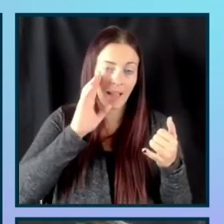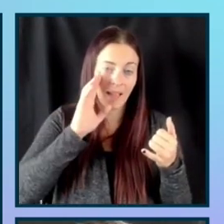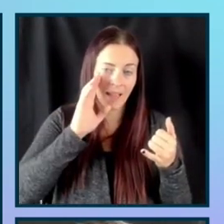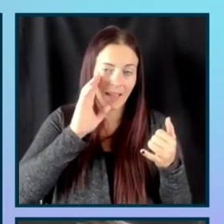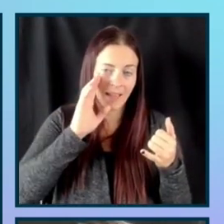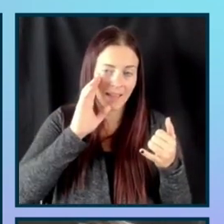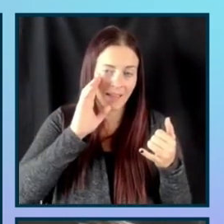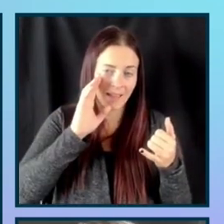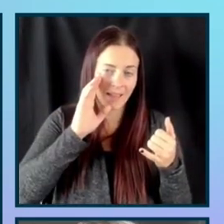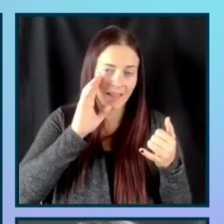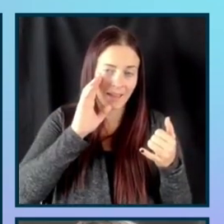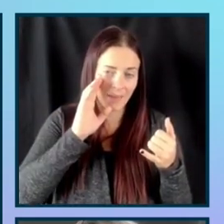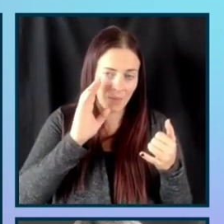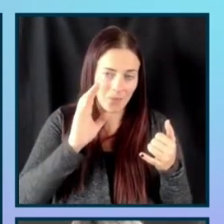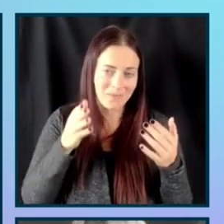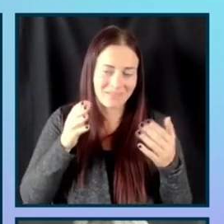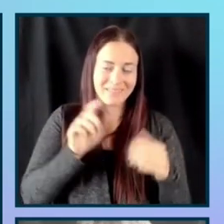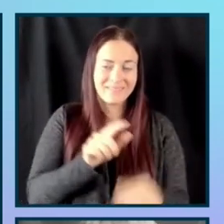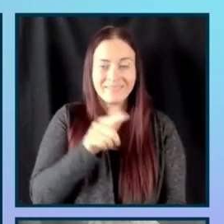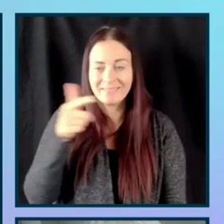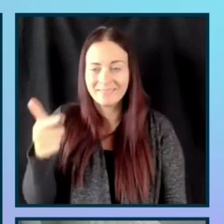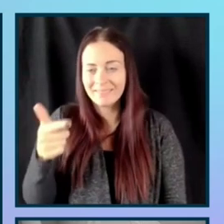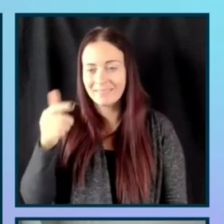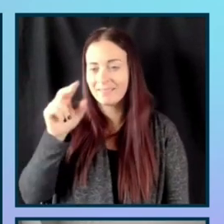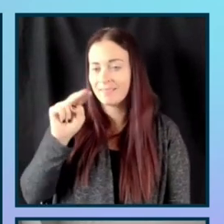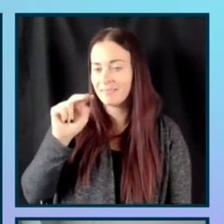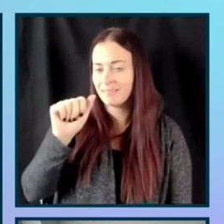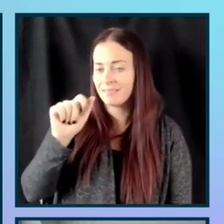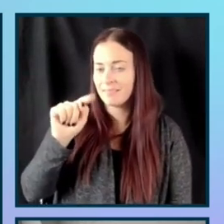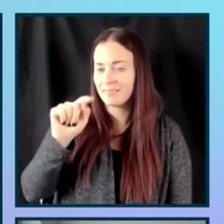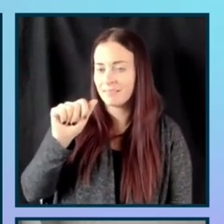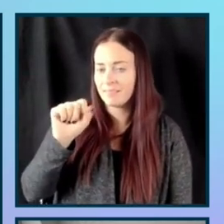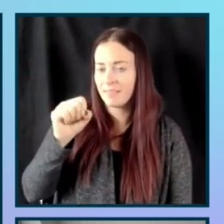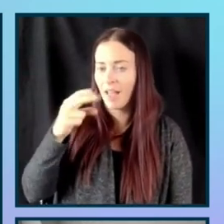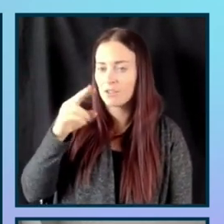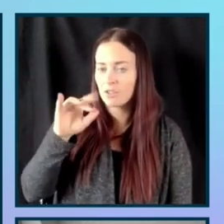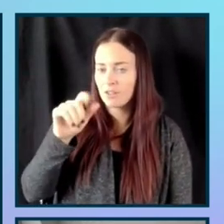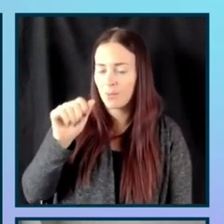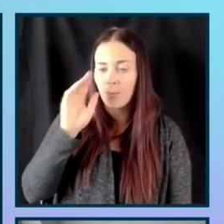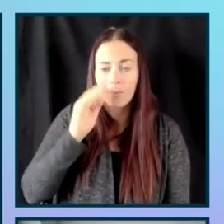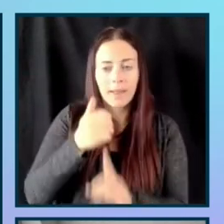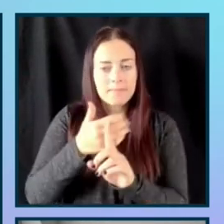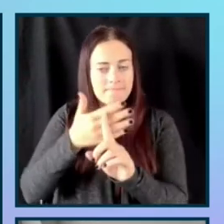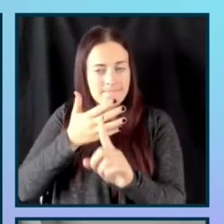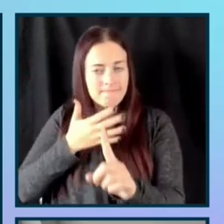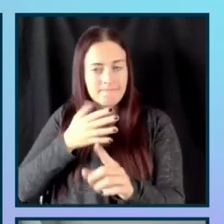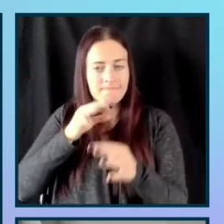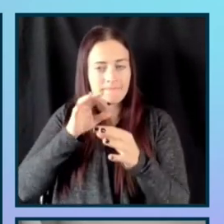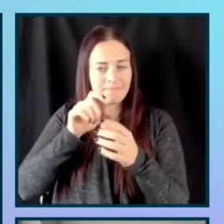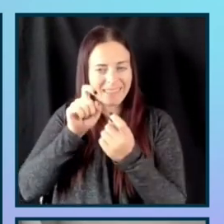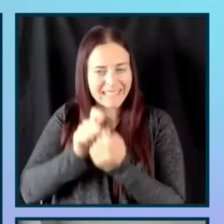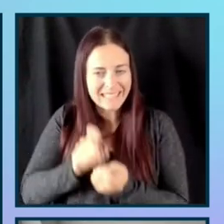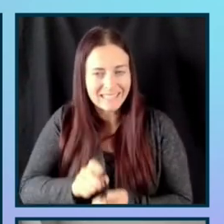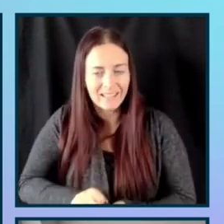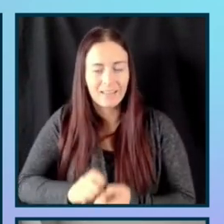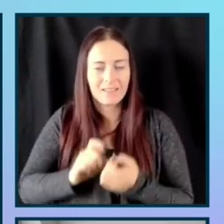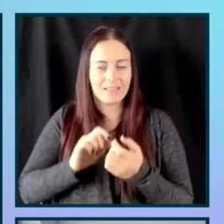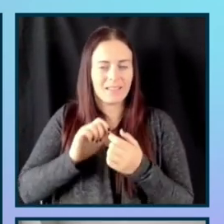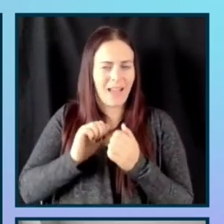details over to Natasha to talk a little bit about about how we started the revolution at EA.